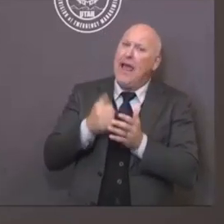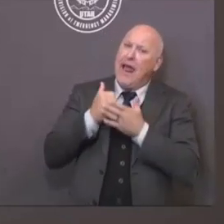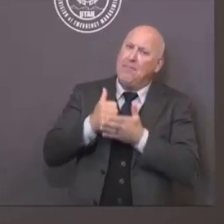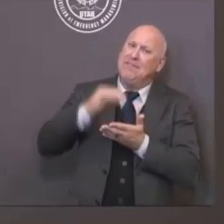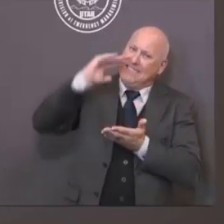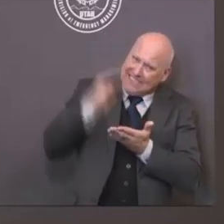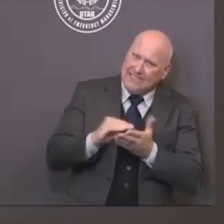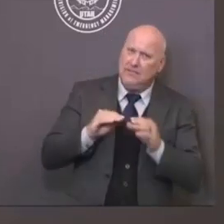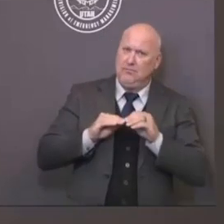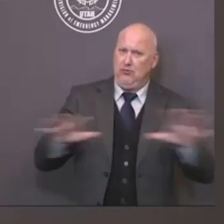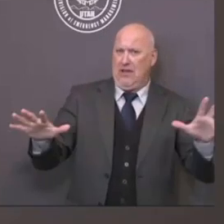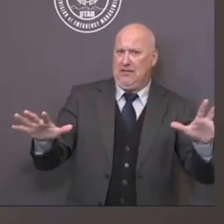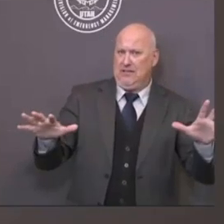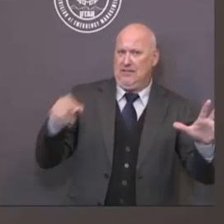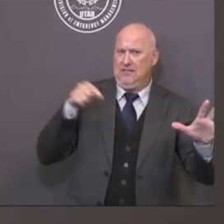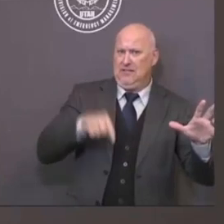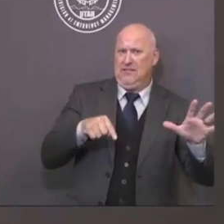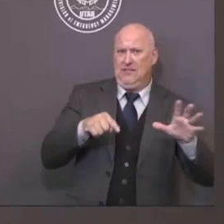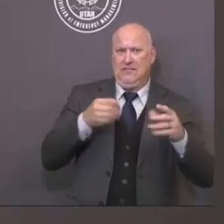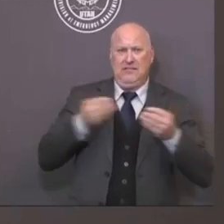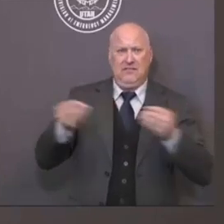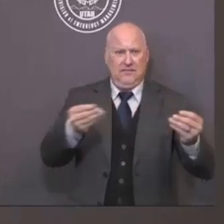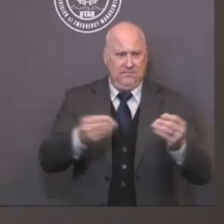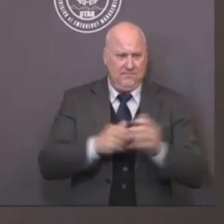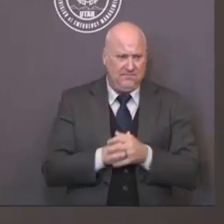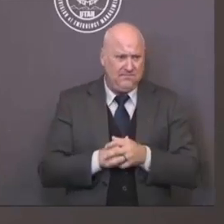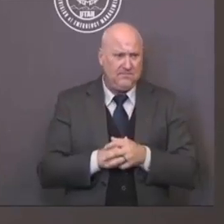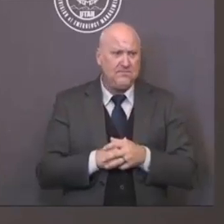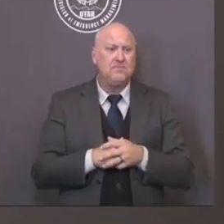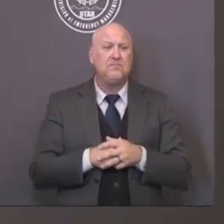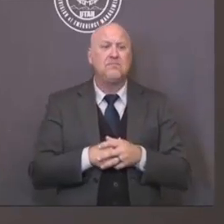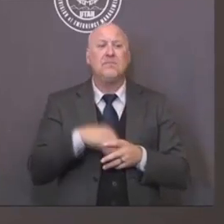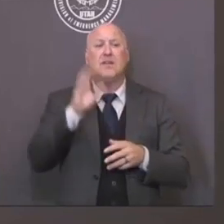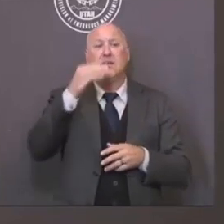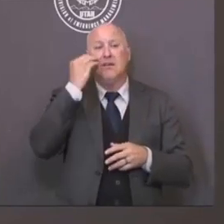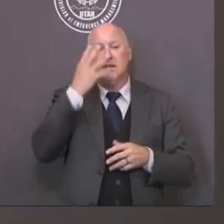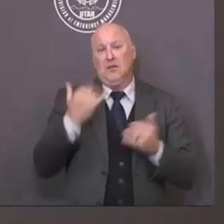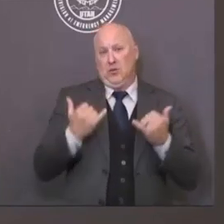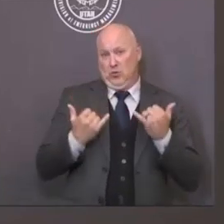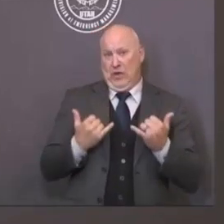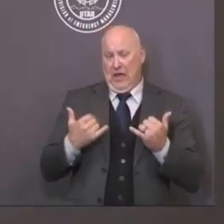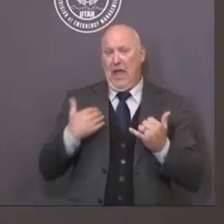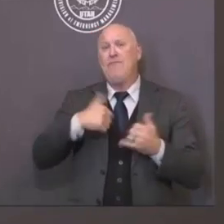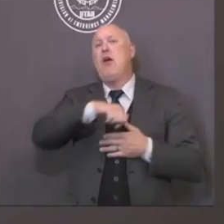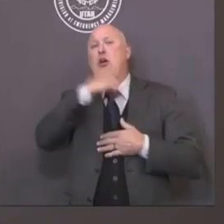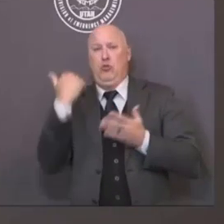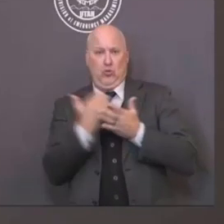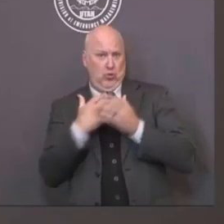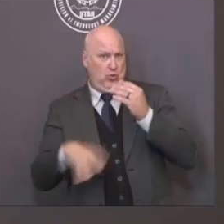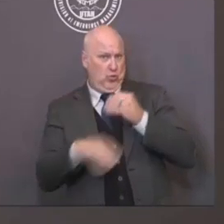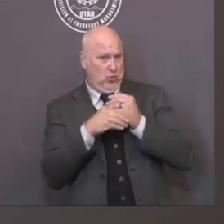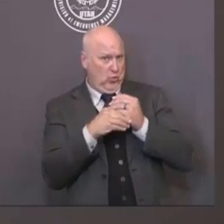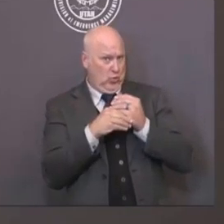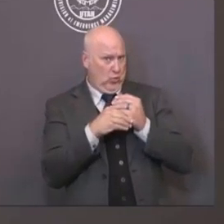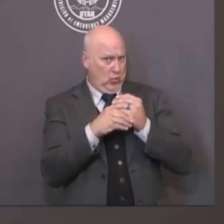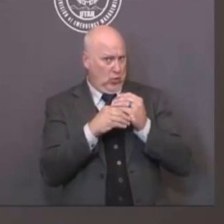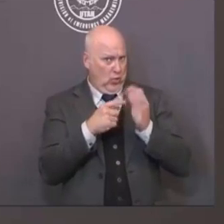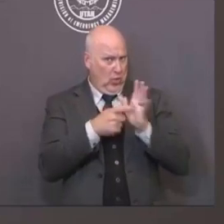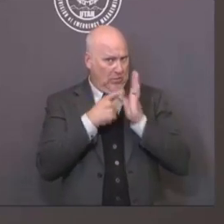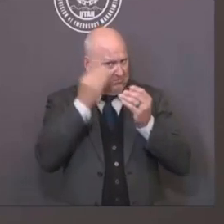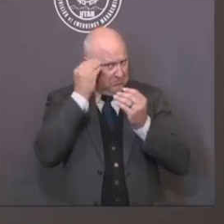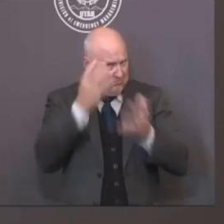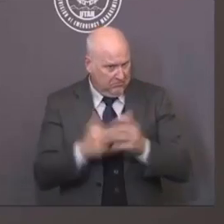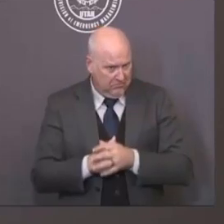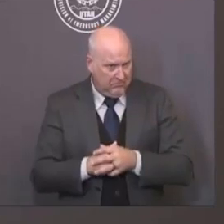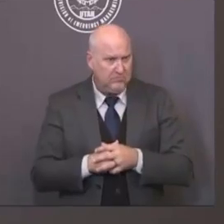Today, I'm going to add to that. And today, again, as we kind of anticipate, we've had a lot of discussion with people,